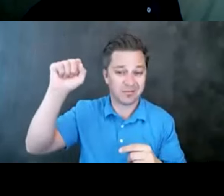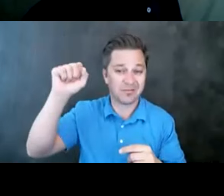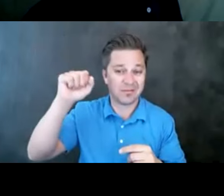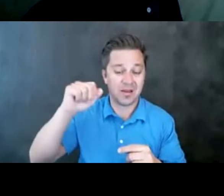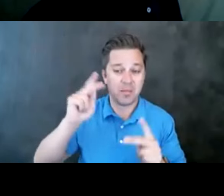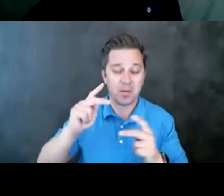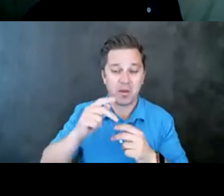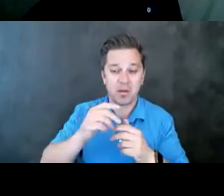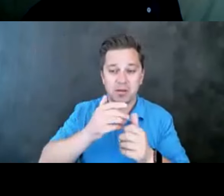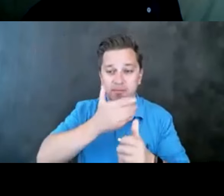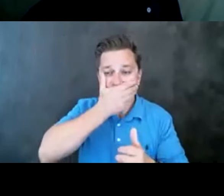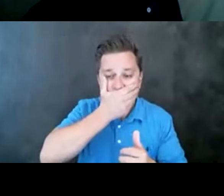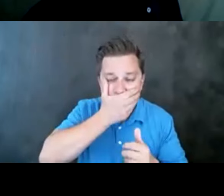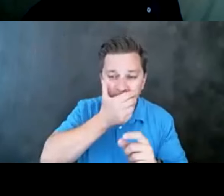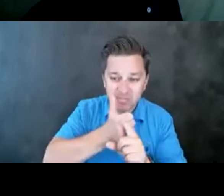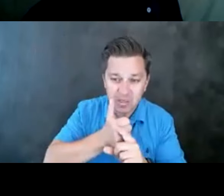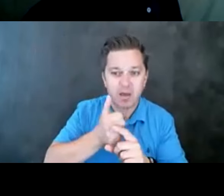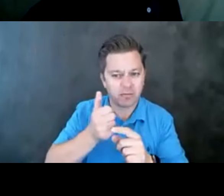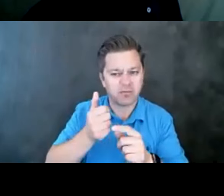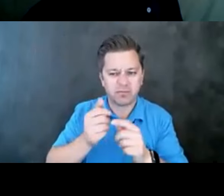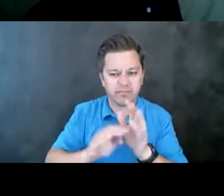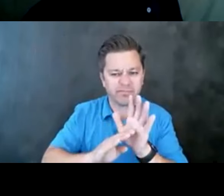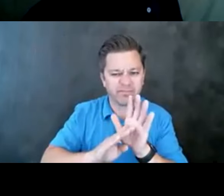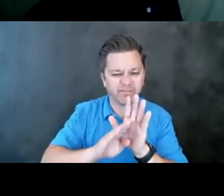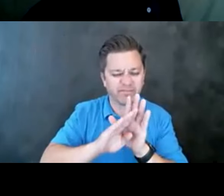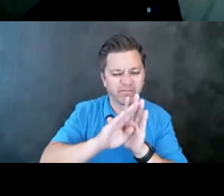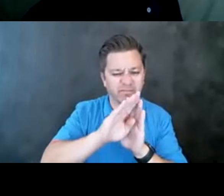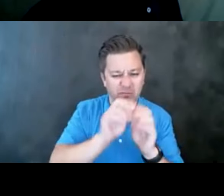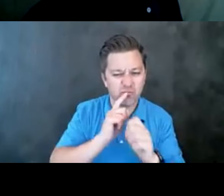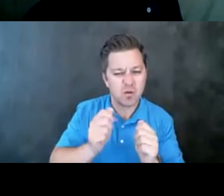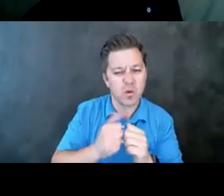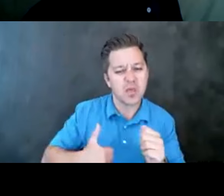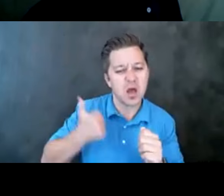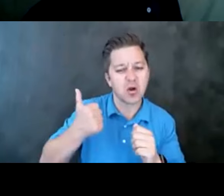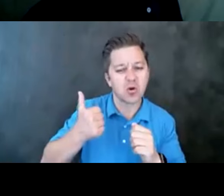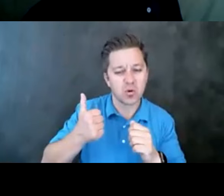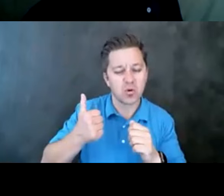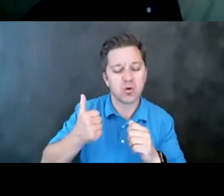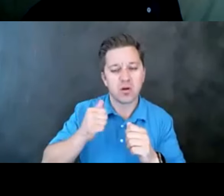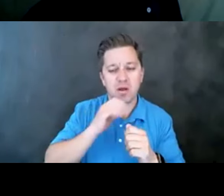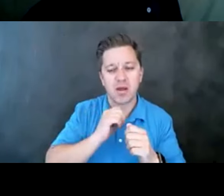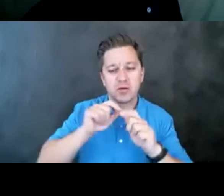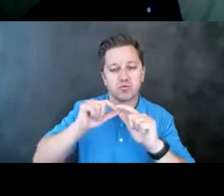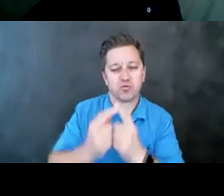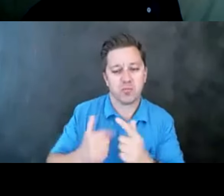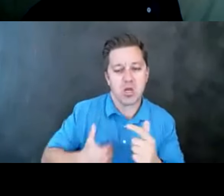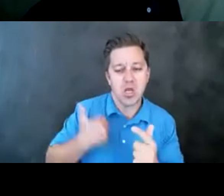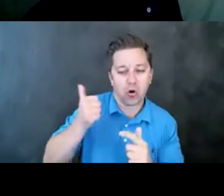multiple age groups, especially younger age groups. And by younger, I mean young adult age groups specifically.